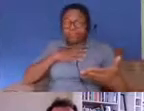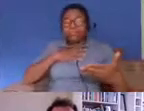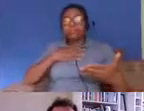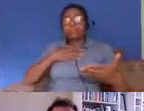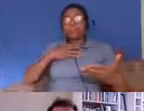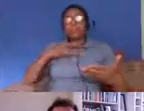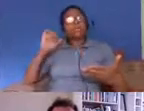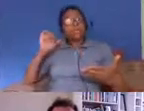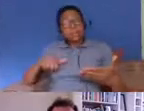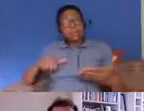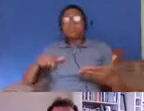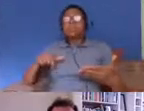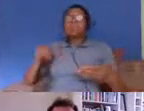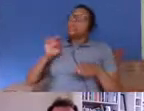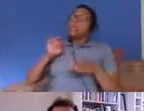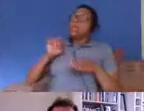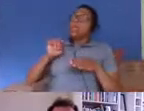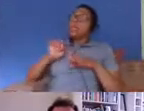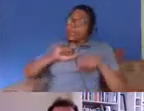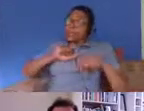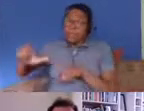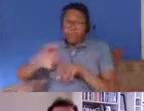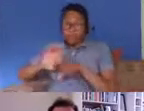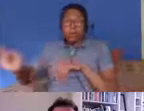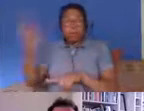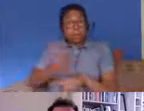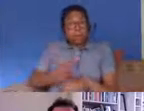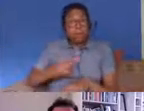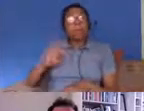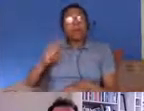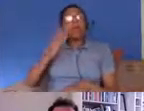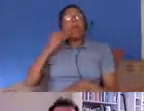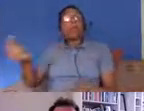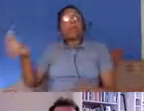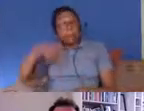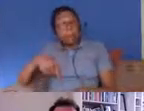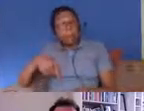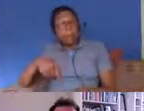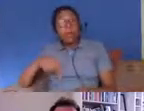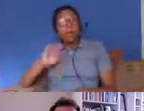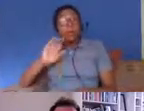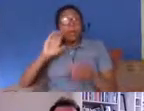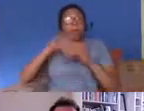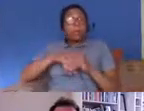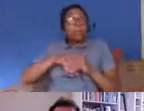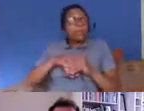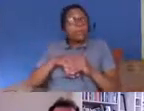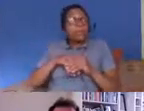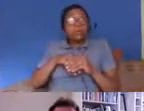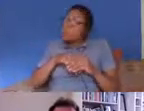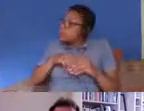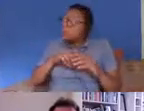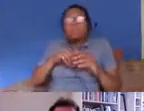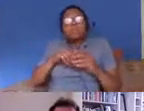does potentially force people into illegality once they're here so the the the measures are unpleasant